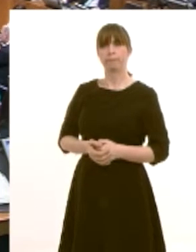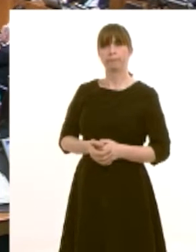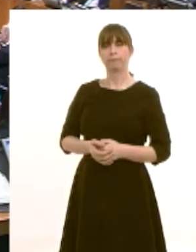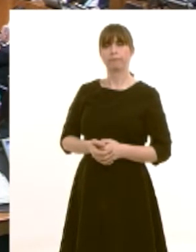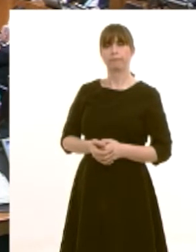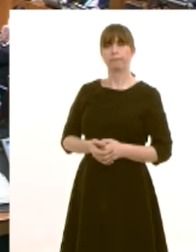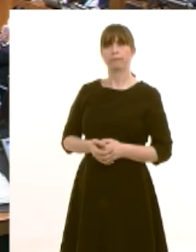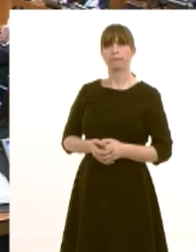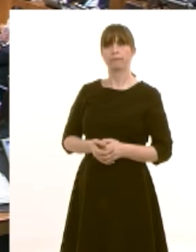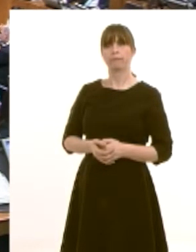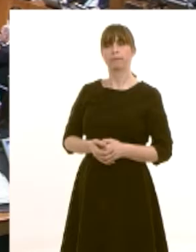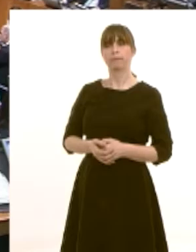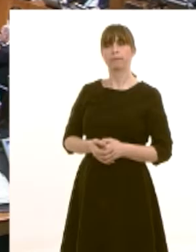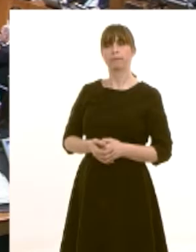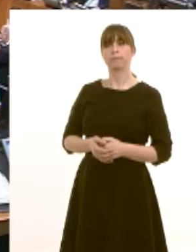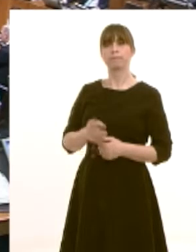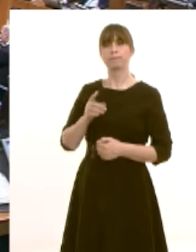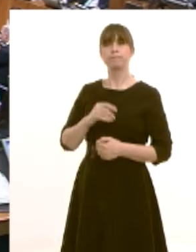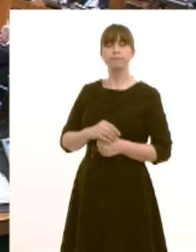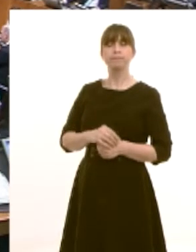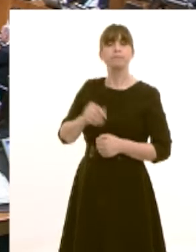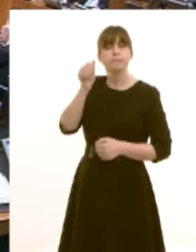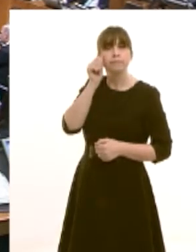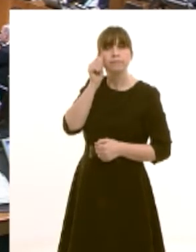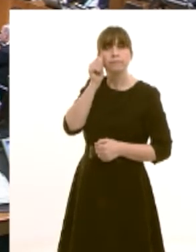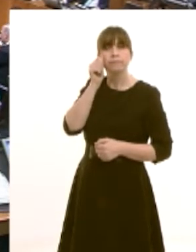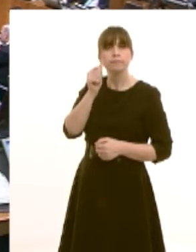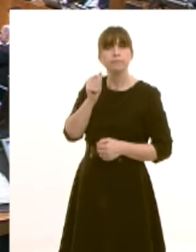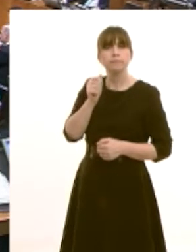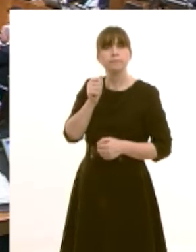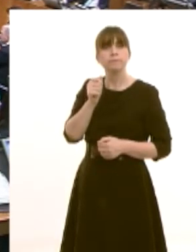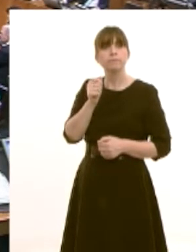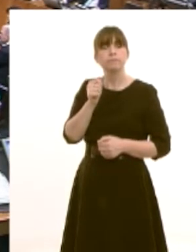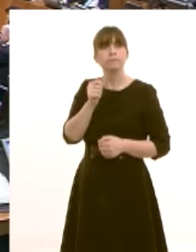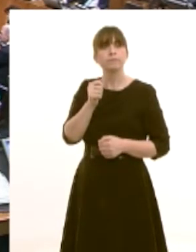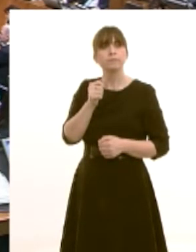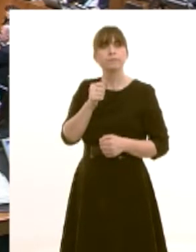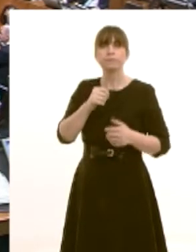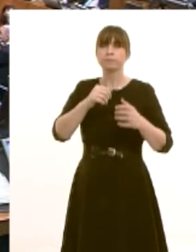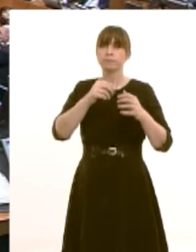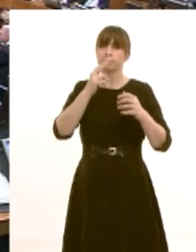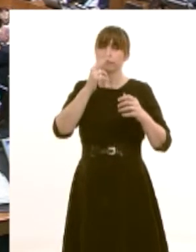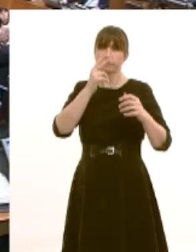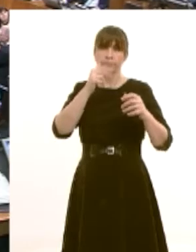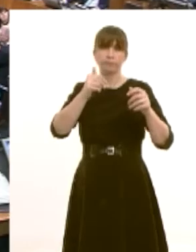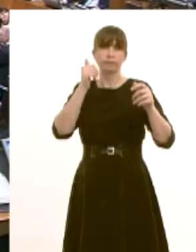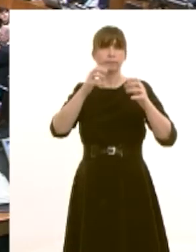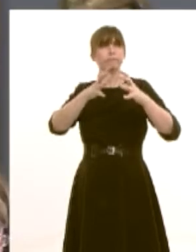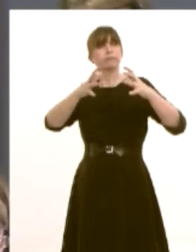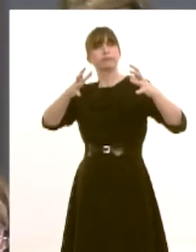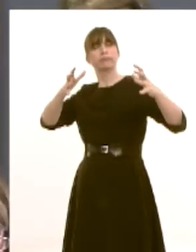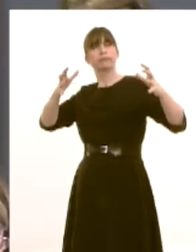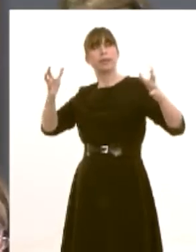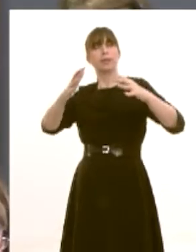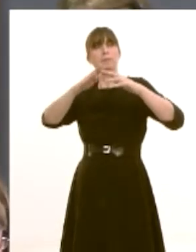we know that almost every one of the large 19th century buildings is listed in some of some form